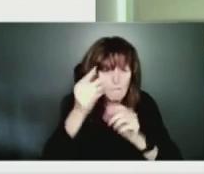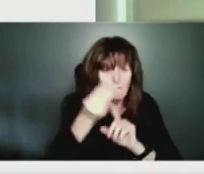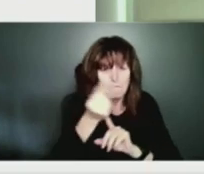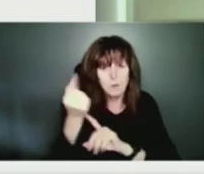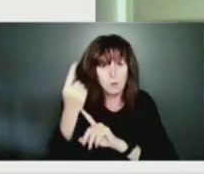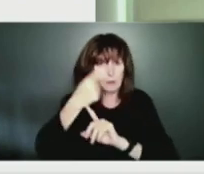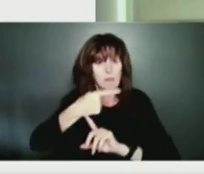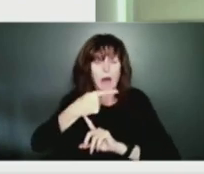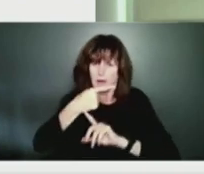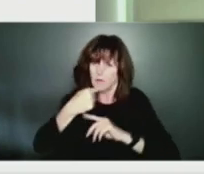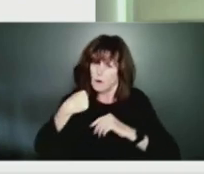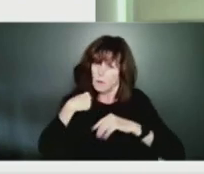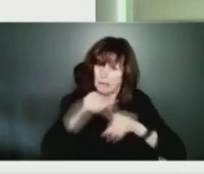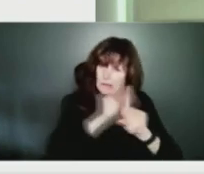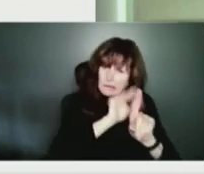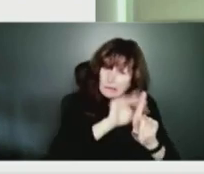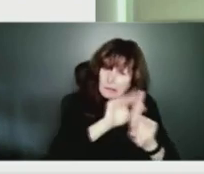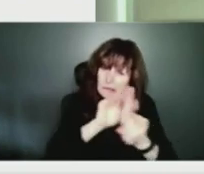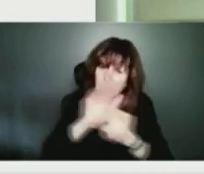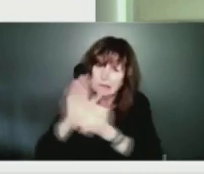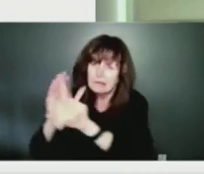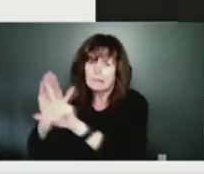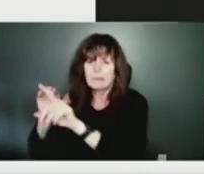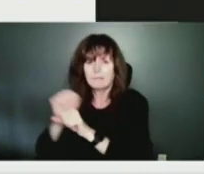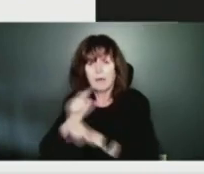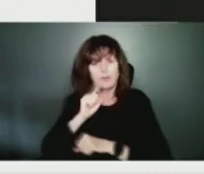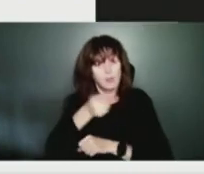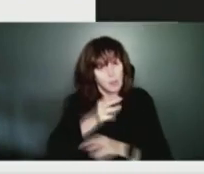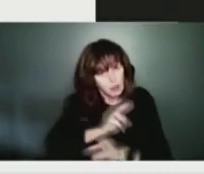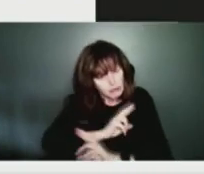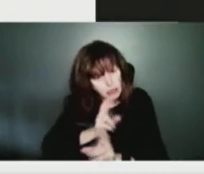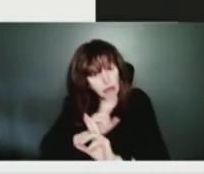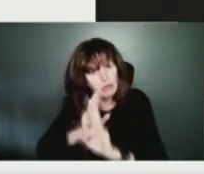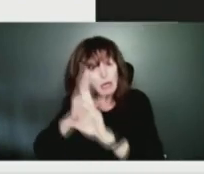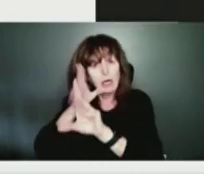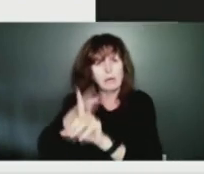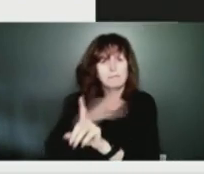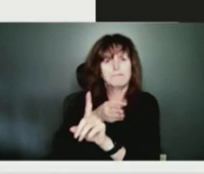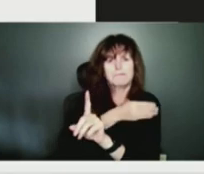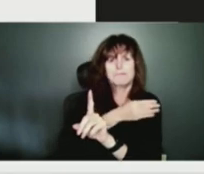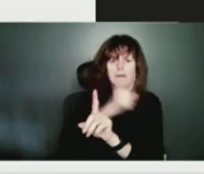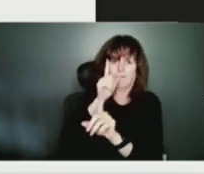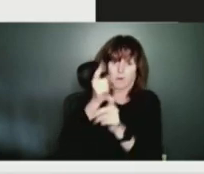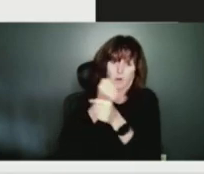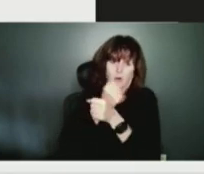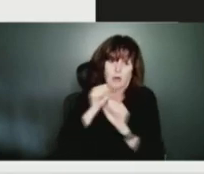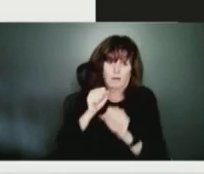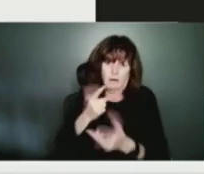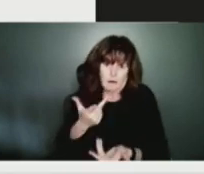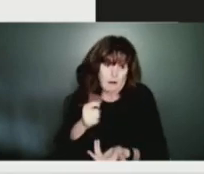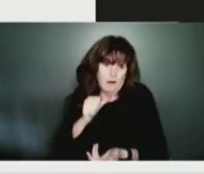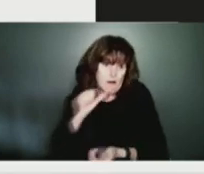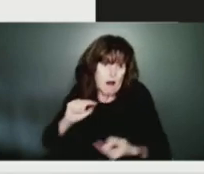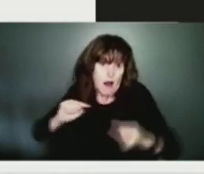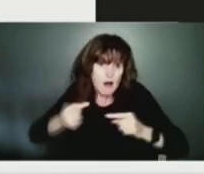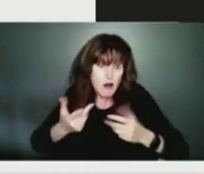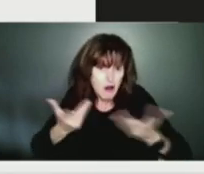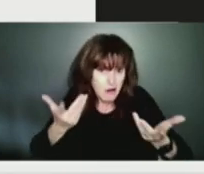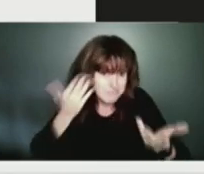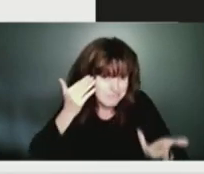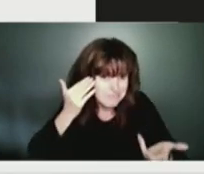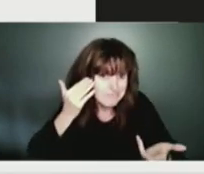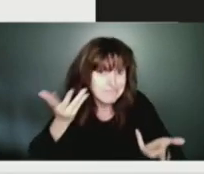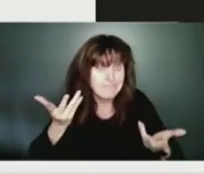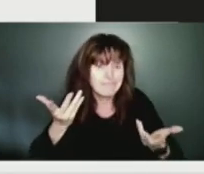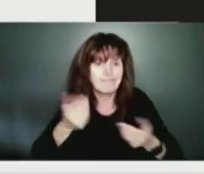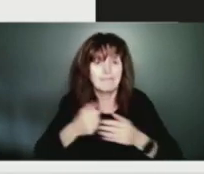extra precautions just to be on the safe side. Thank you very much. Just before we move on to the next question, Bob Robichaud, do you have